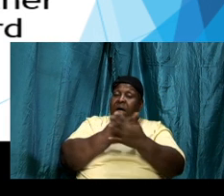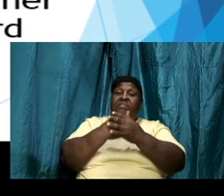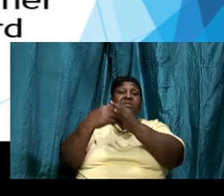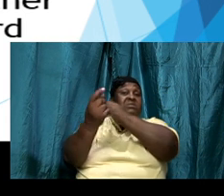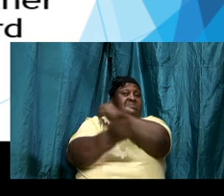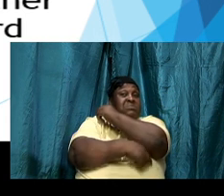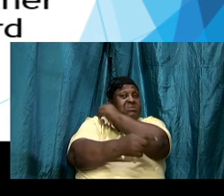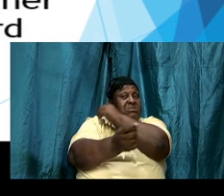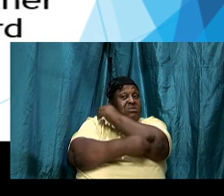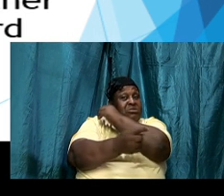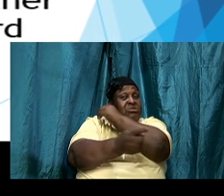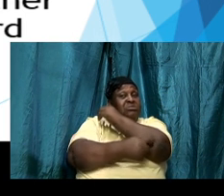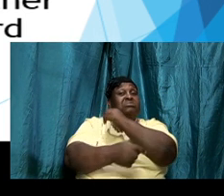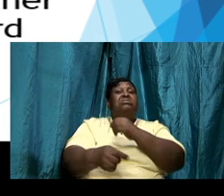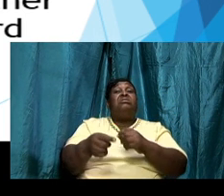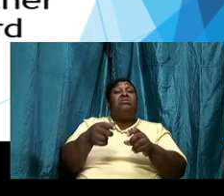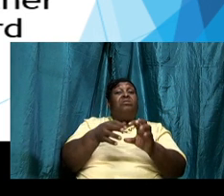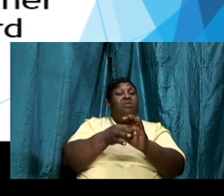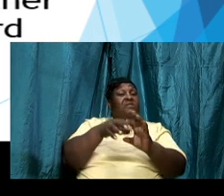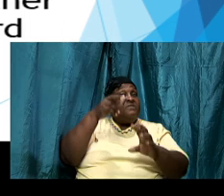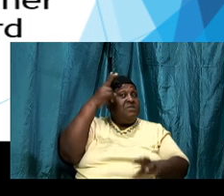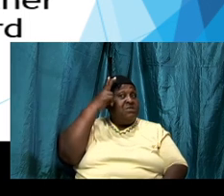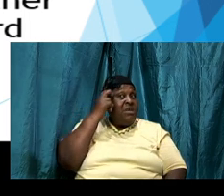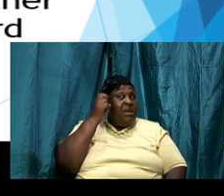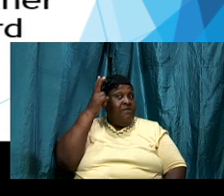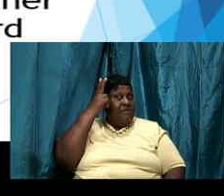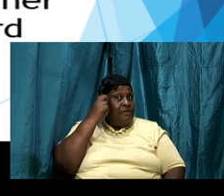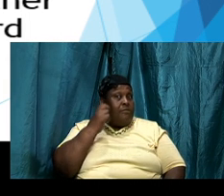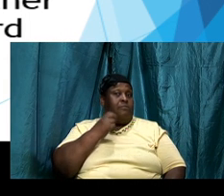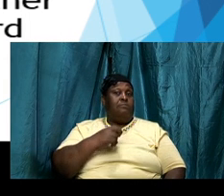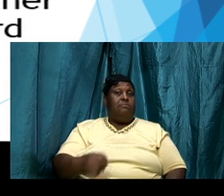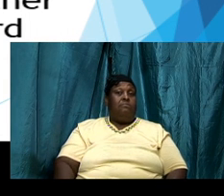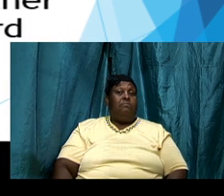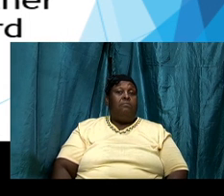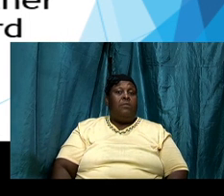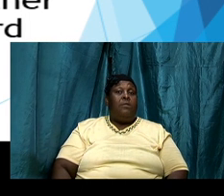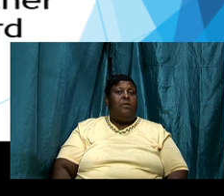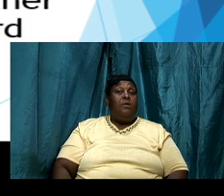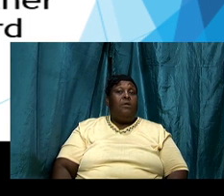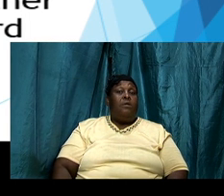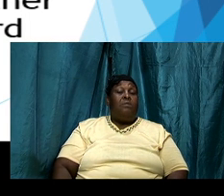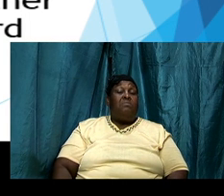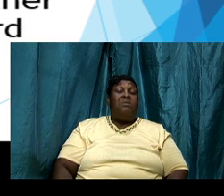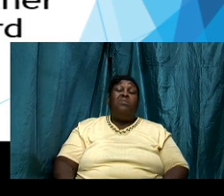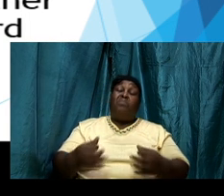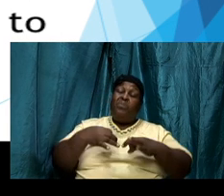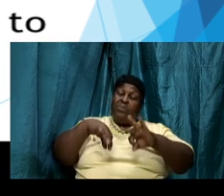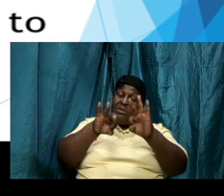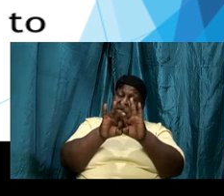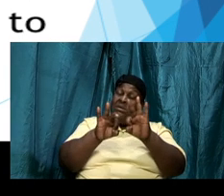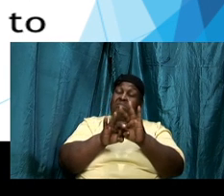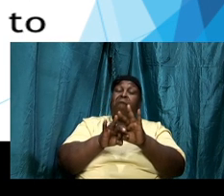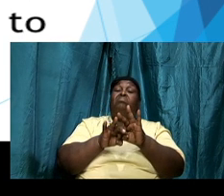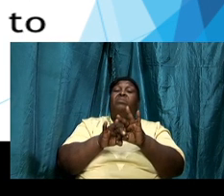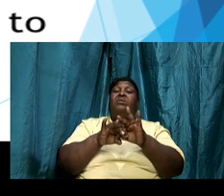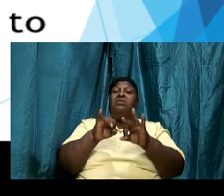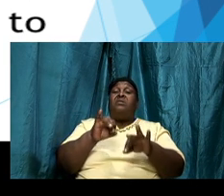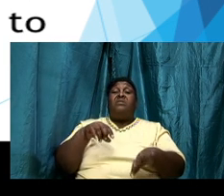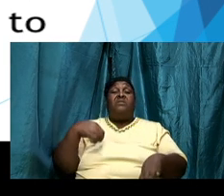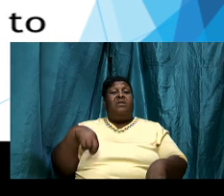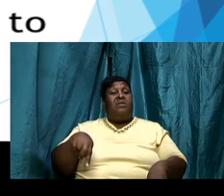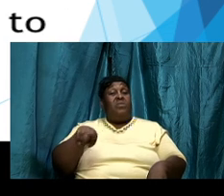bondages and these patterns that are wrong and it is therefore important that we